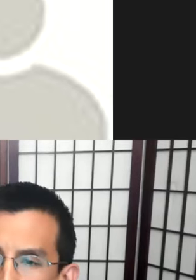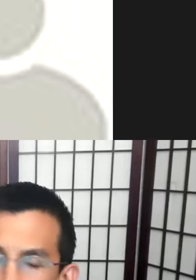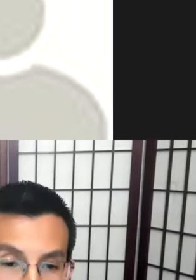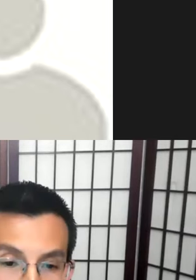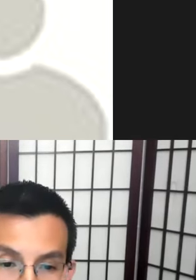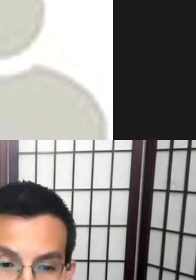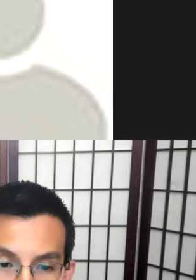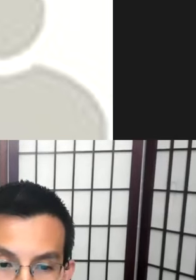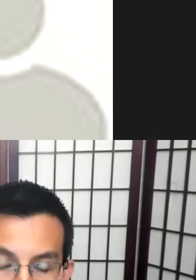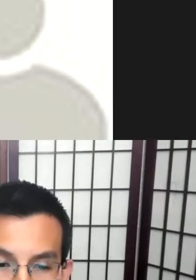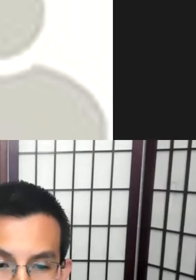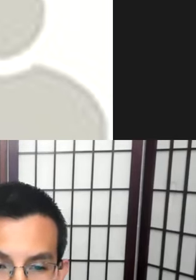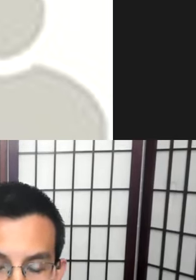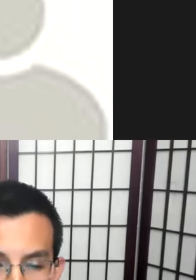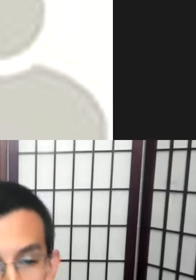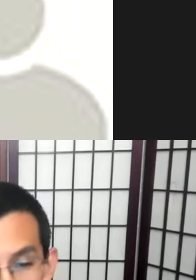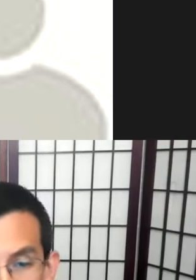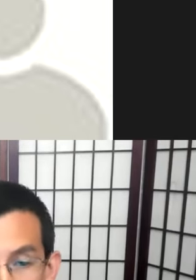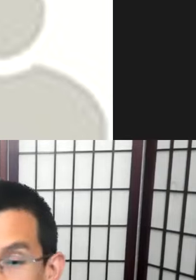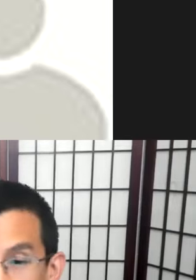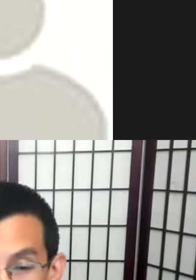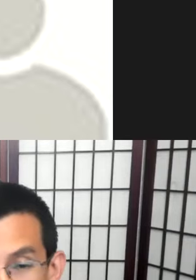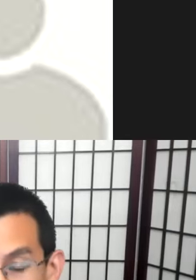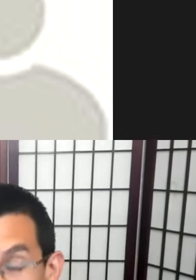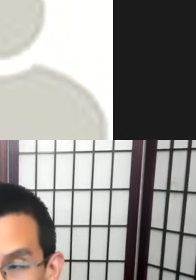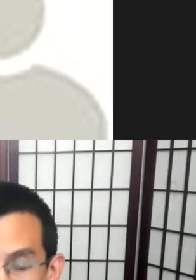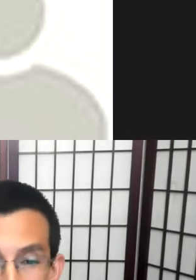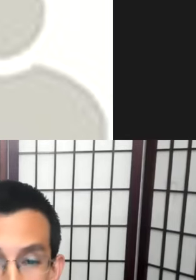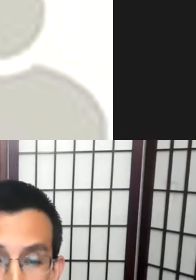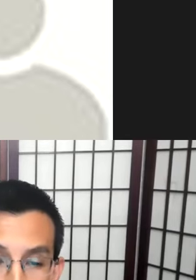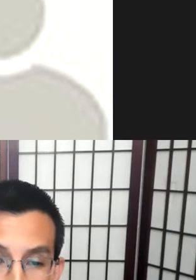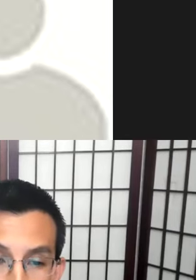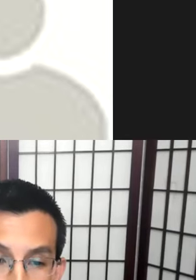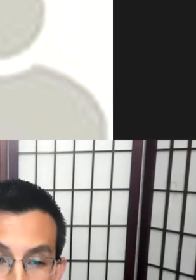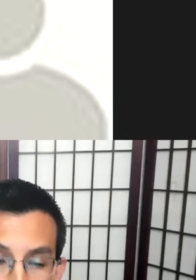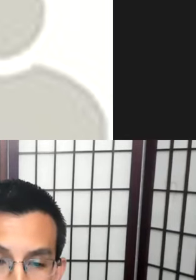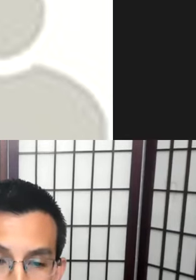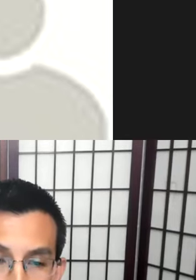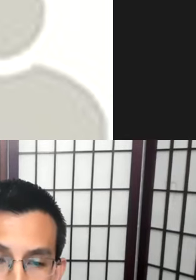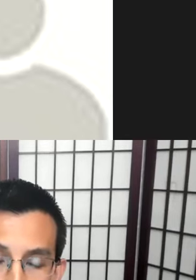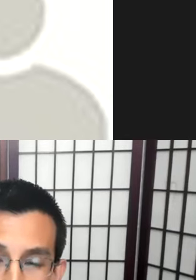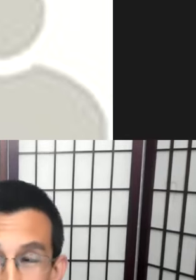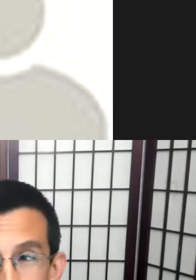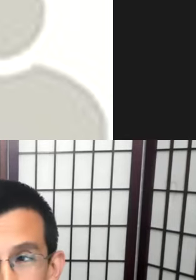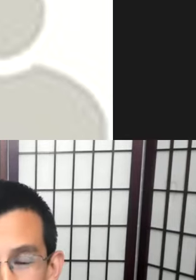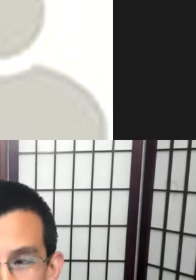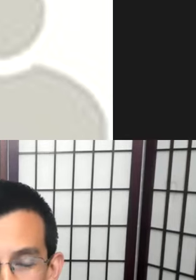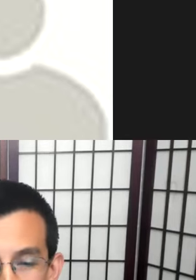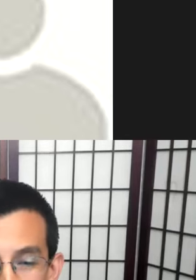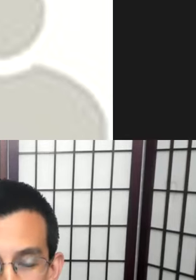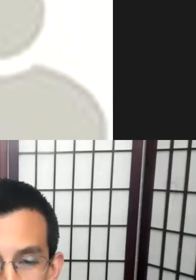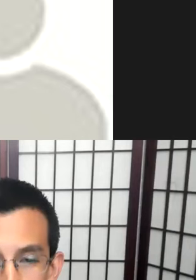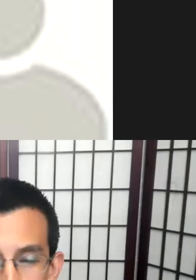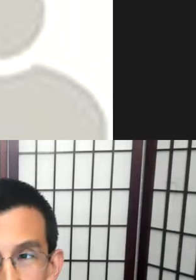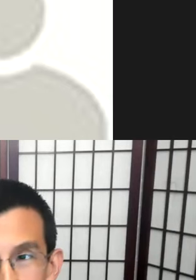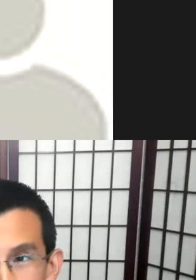So in those sorts of situations, thinking of the reciprocity, reciprocity needs to be extended in other ways. And of course, I think